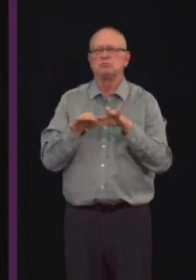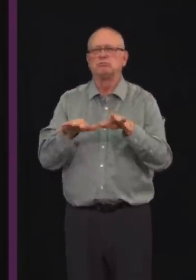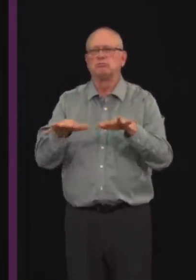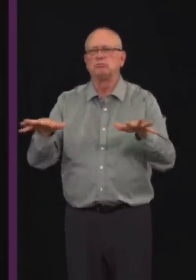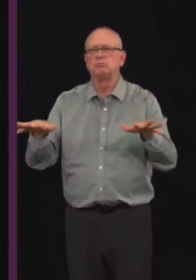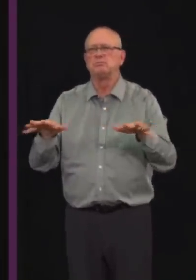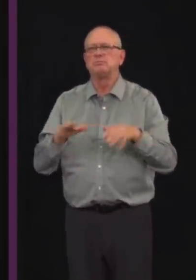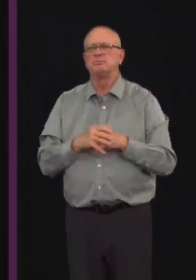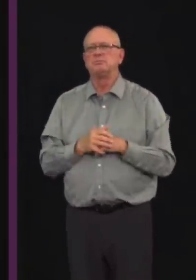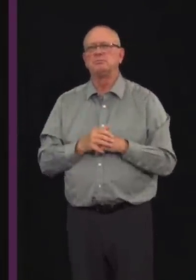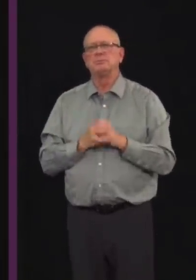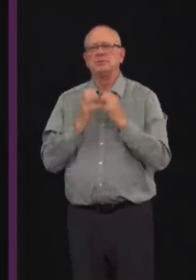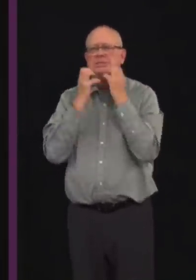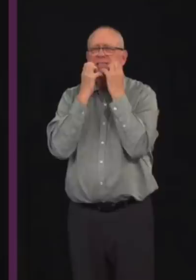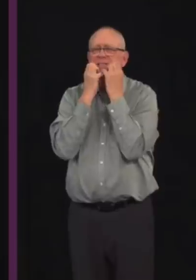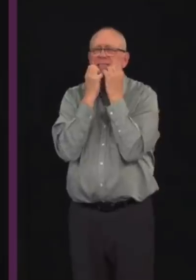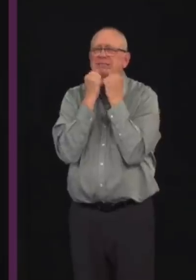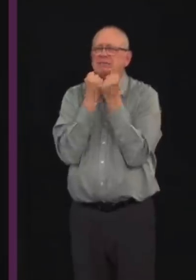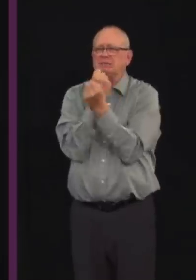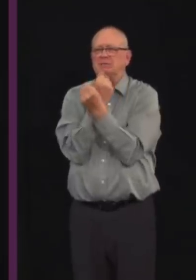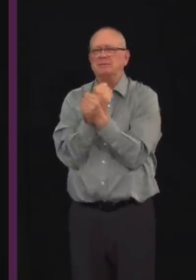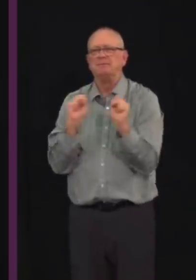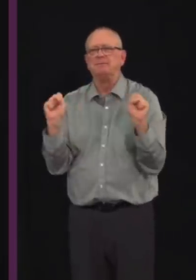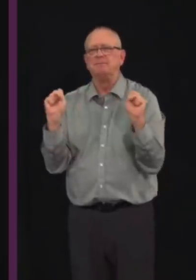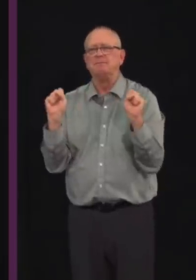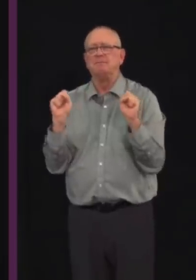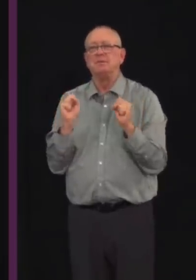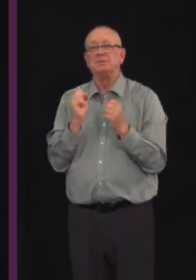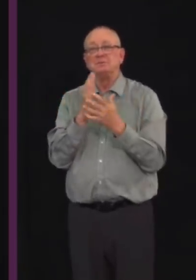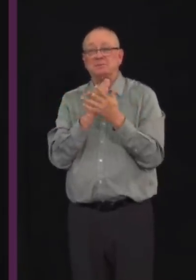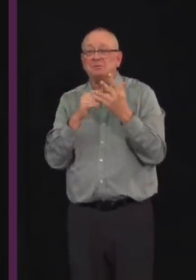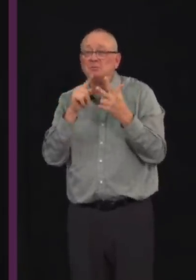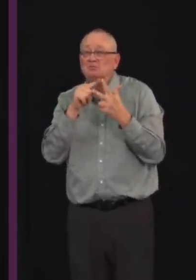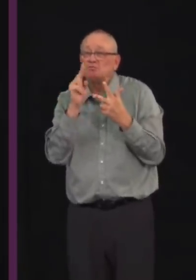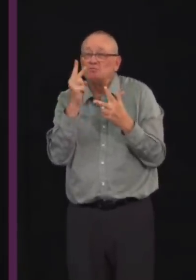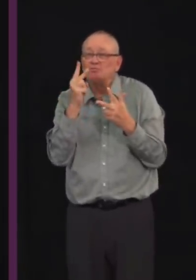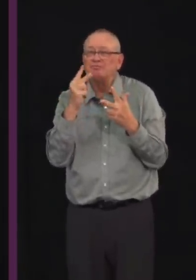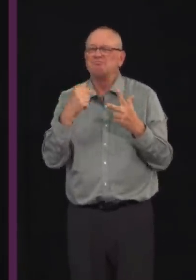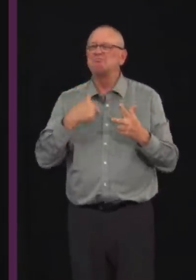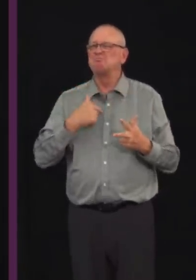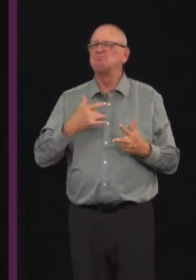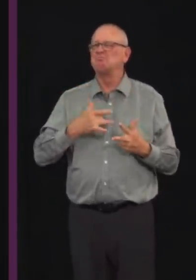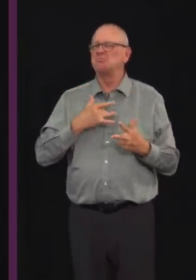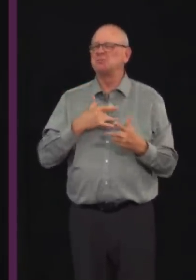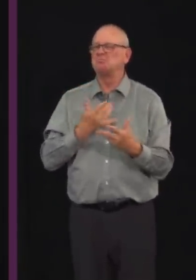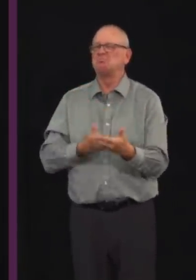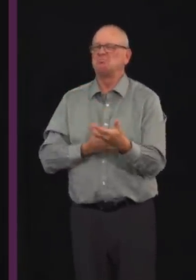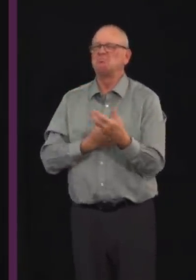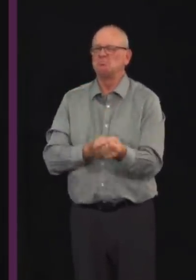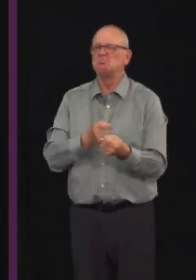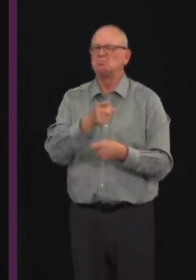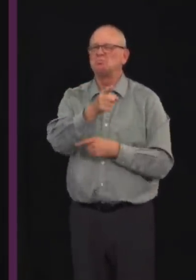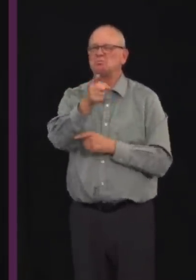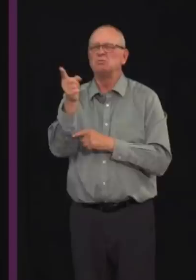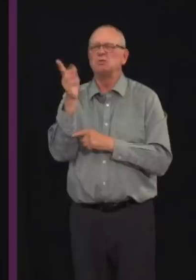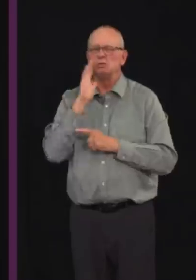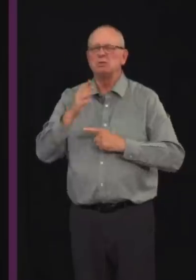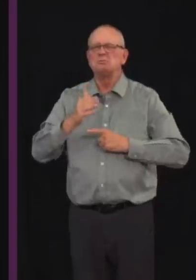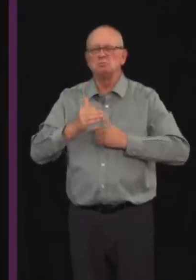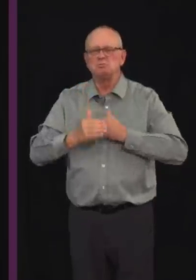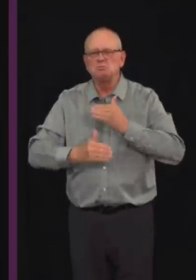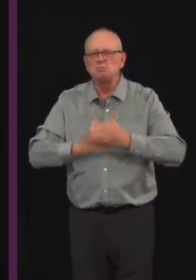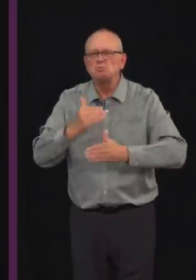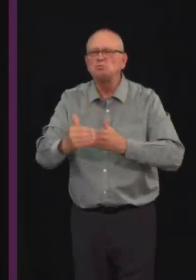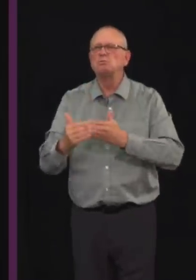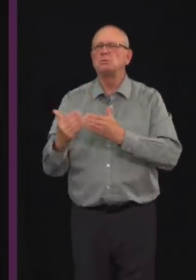approach stage 2 of relaunch with the same adaptability, responsibility and resilience. There will be